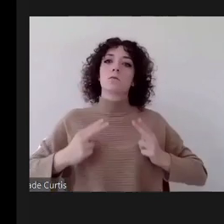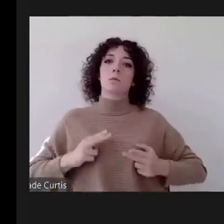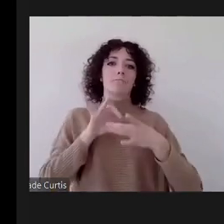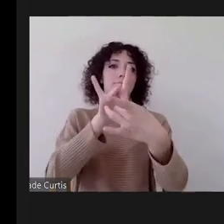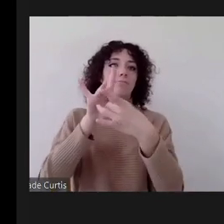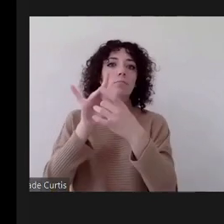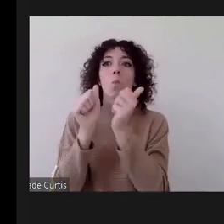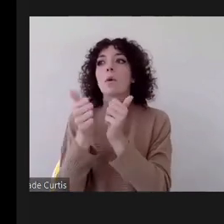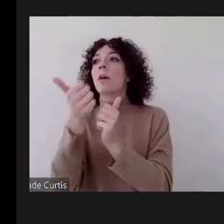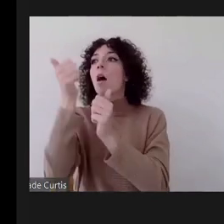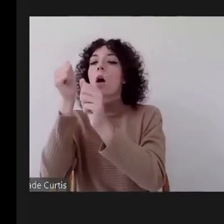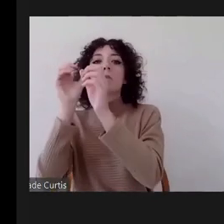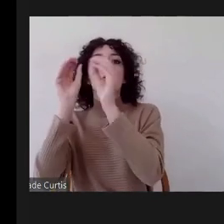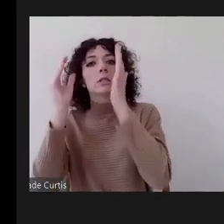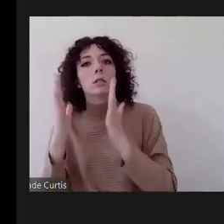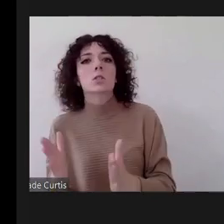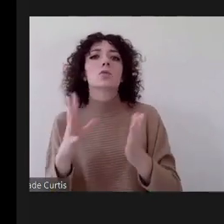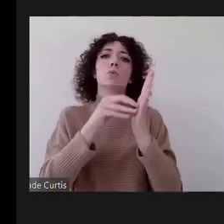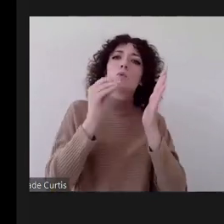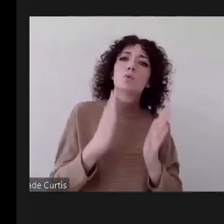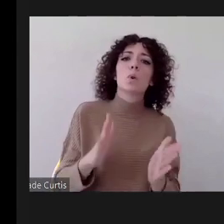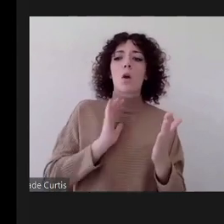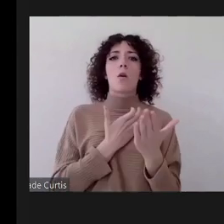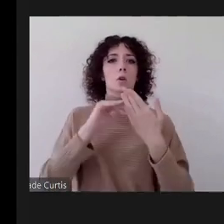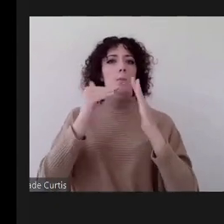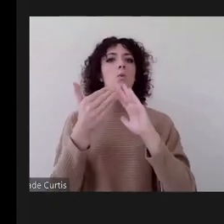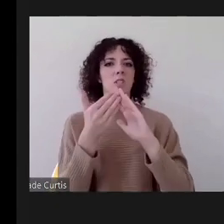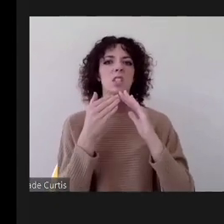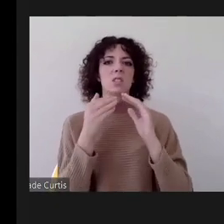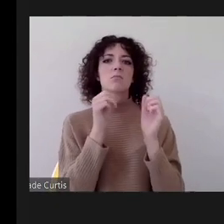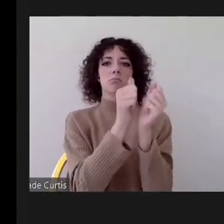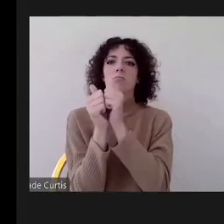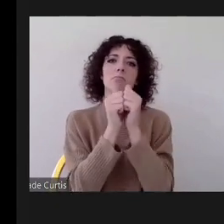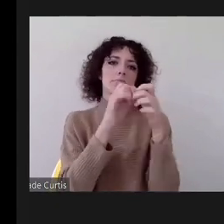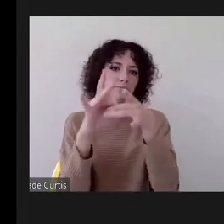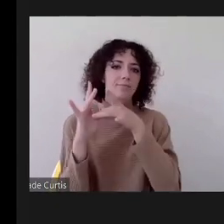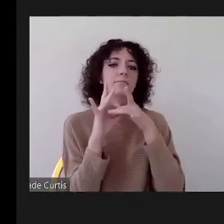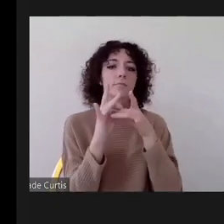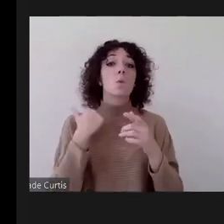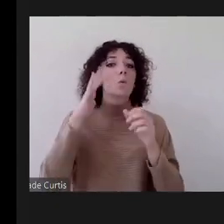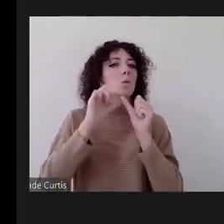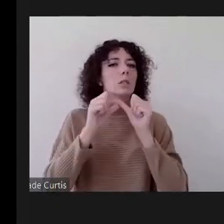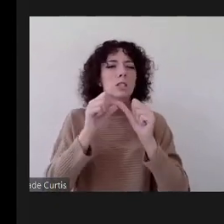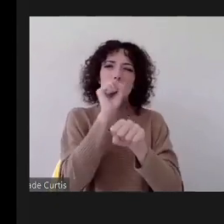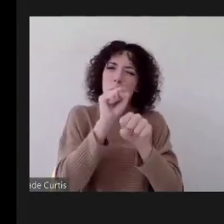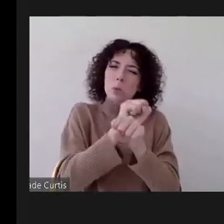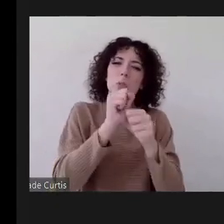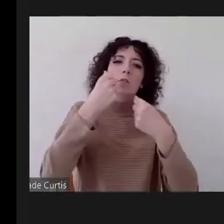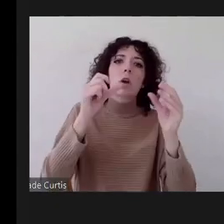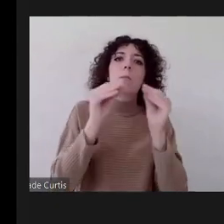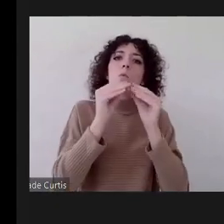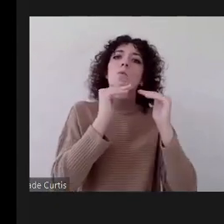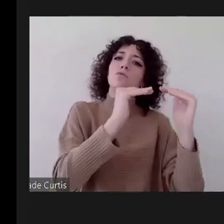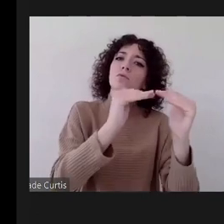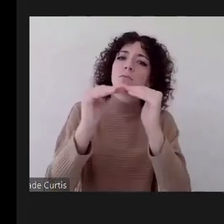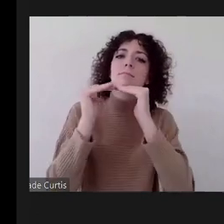with our colleagues our students and the communities that we serve we will continue to work towards a more just equitable and